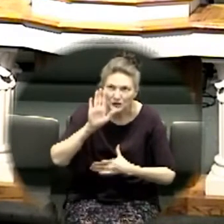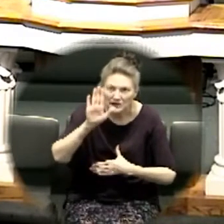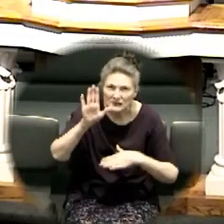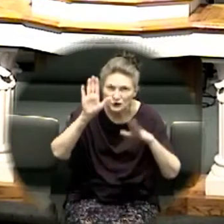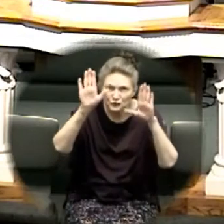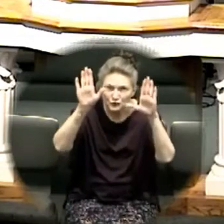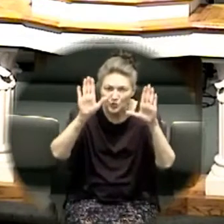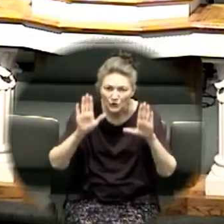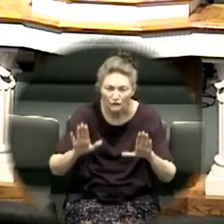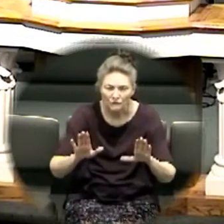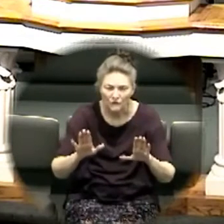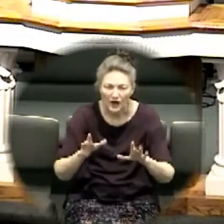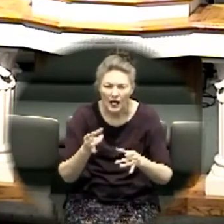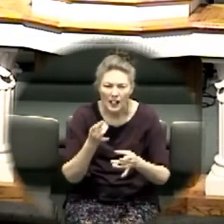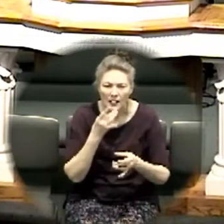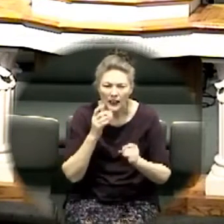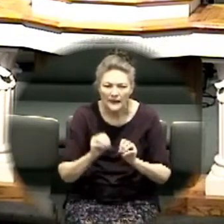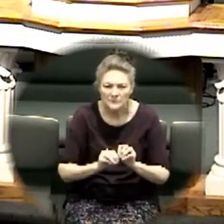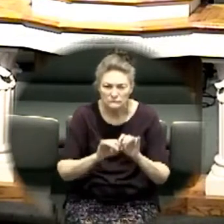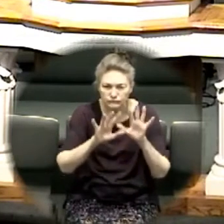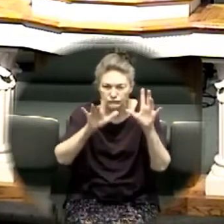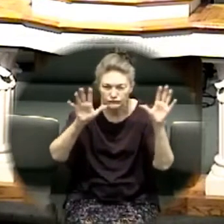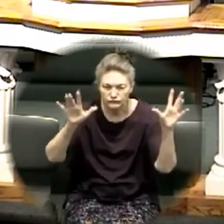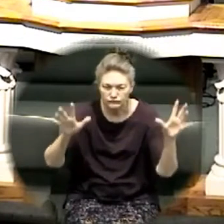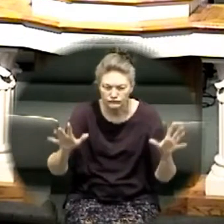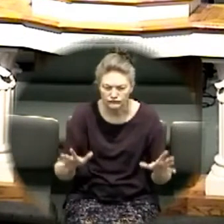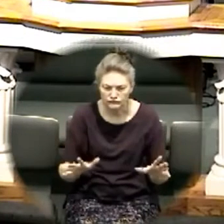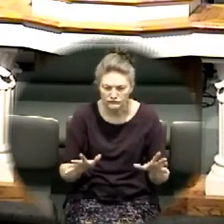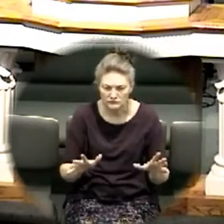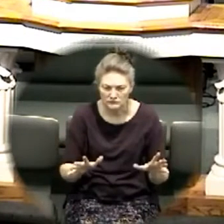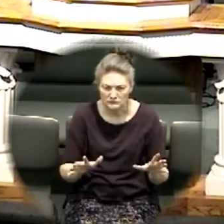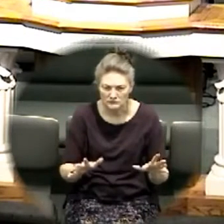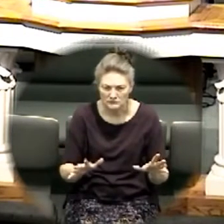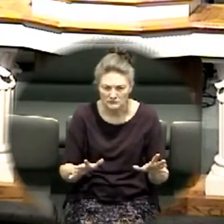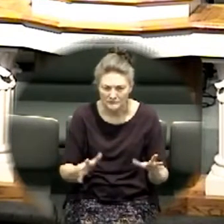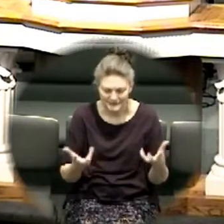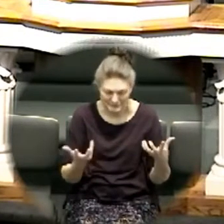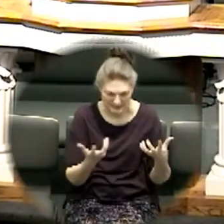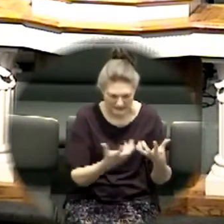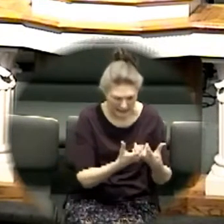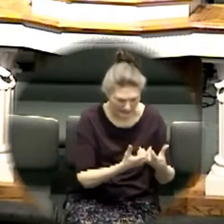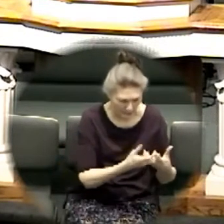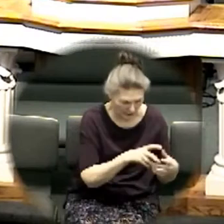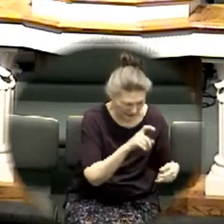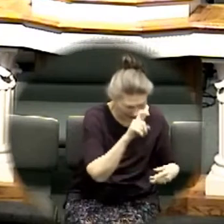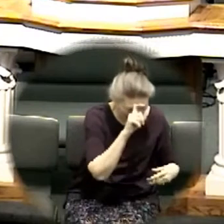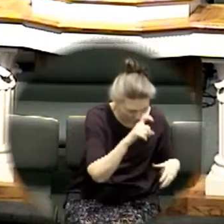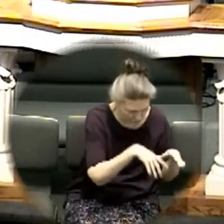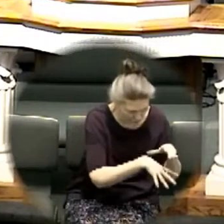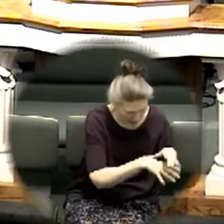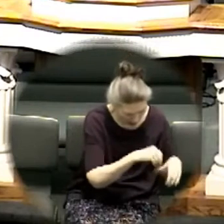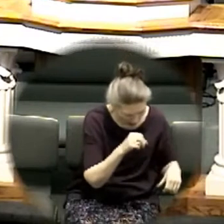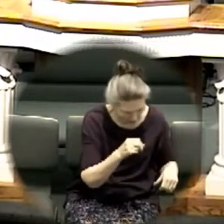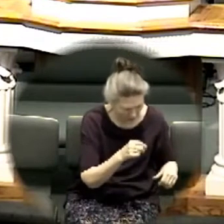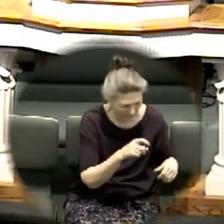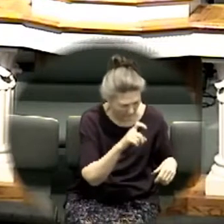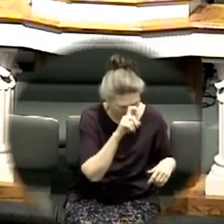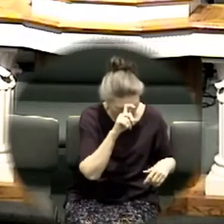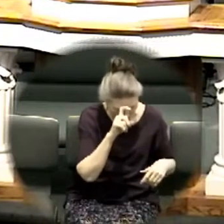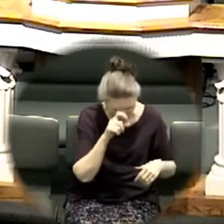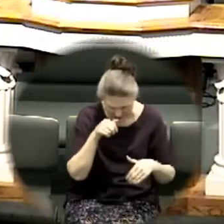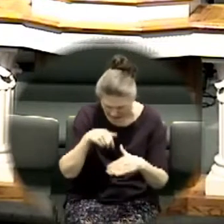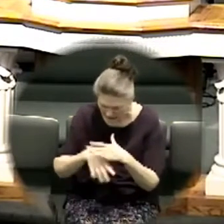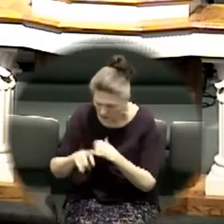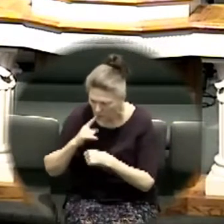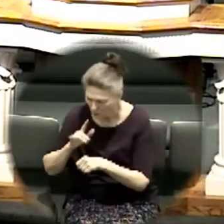his marvelous light into the promised land all of the analogies work what is God asking of you this